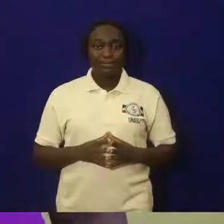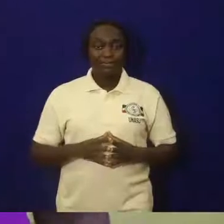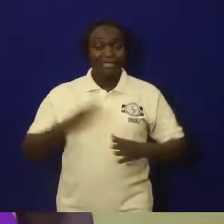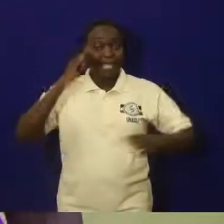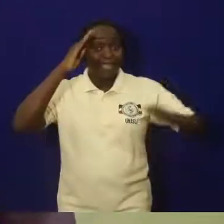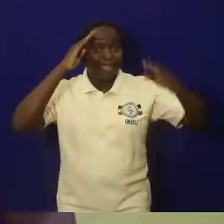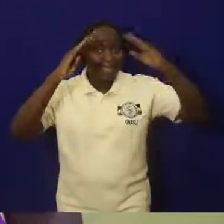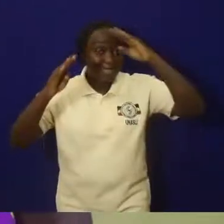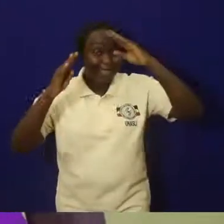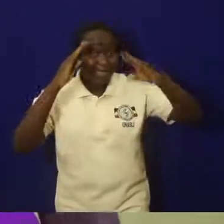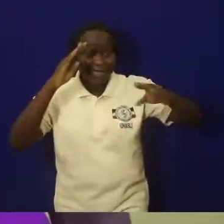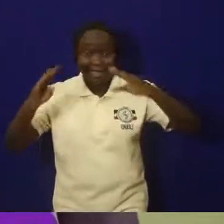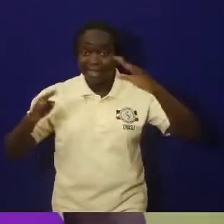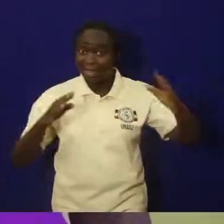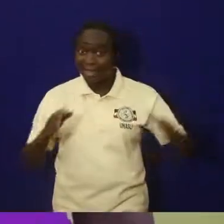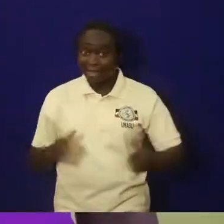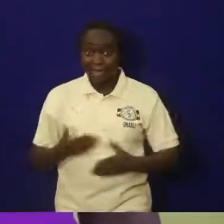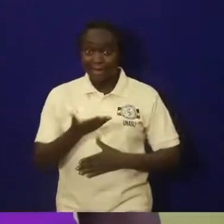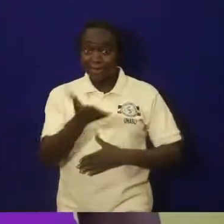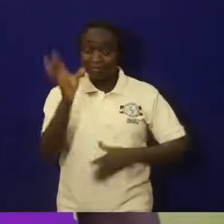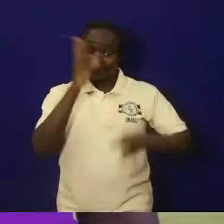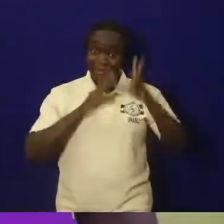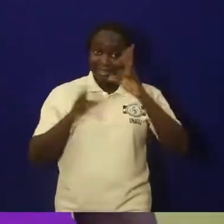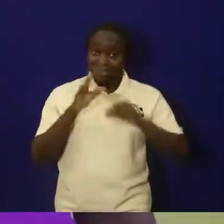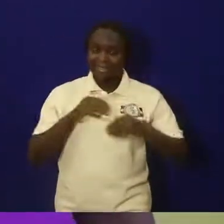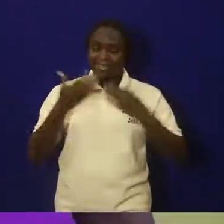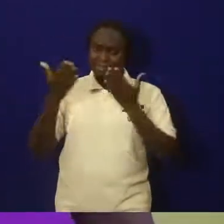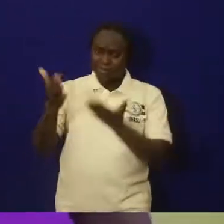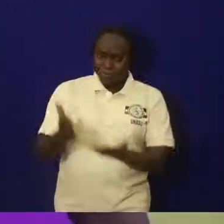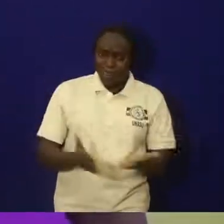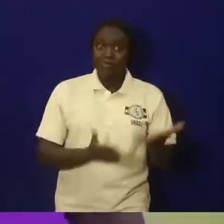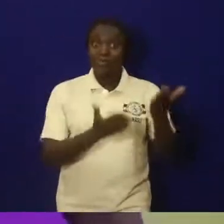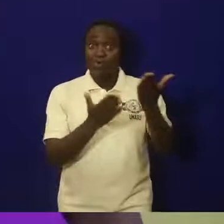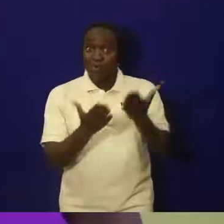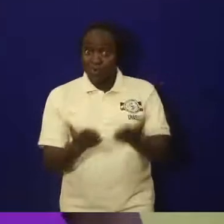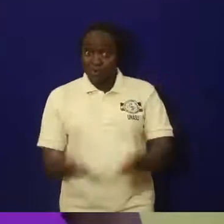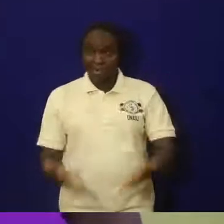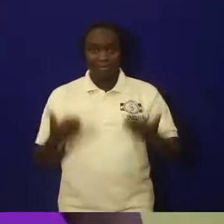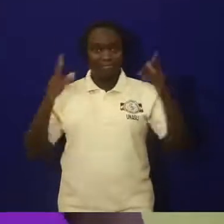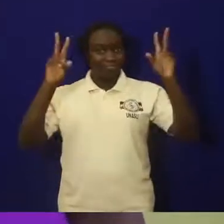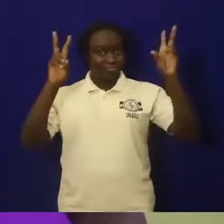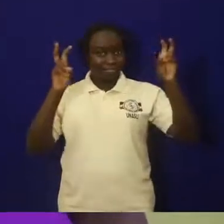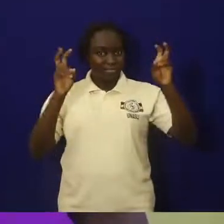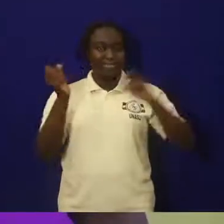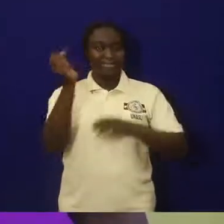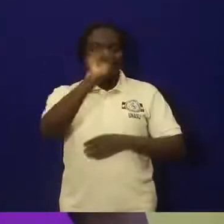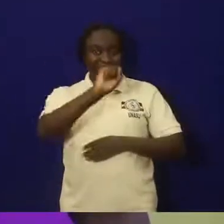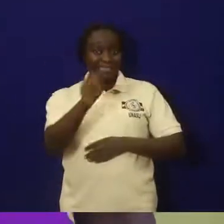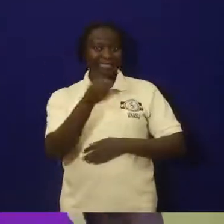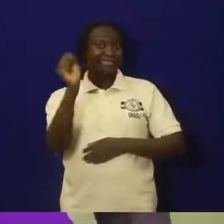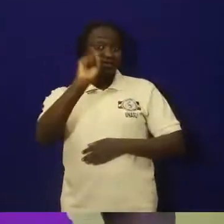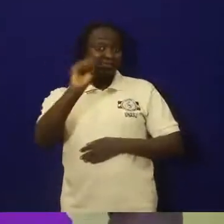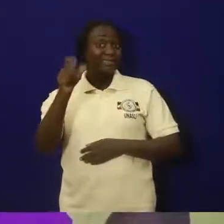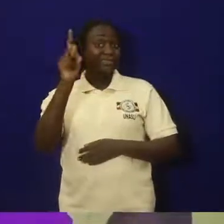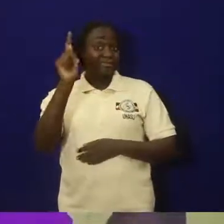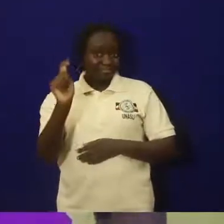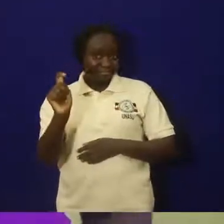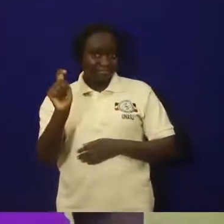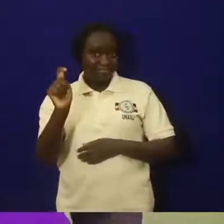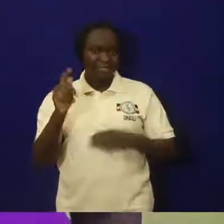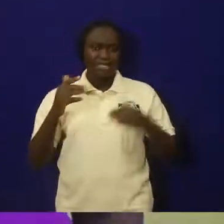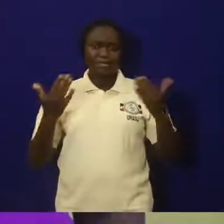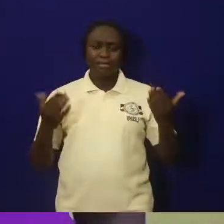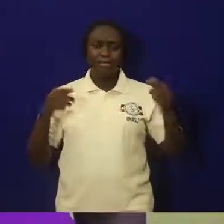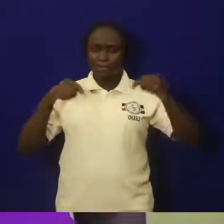Hello, my dear learners. You are welcome to the Social Studies lesson. And